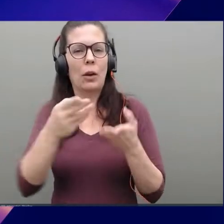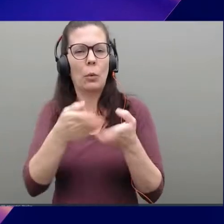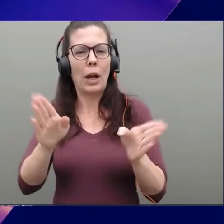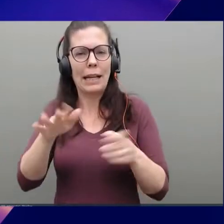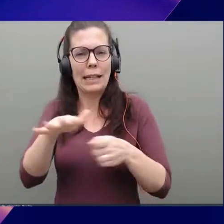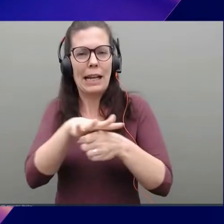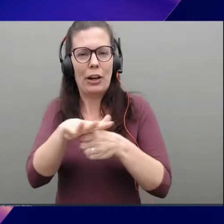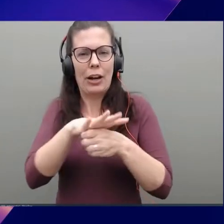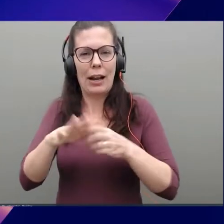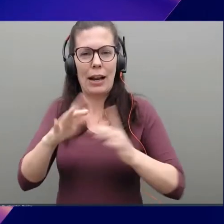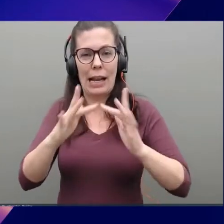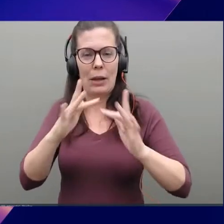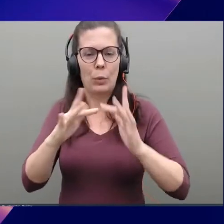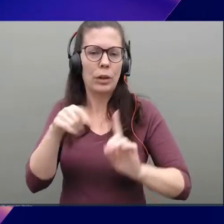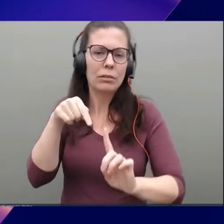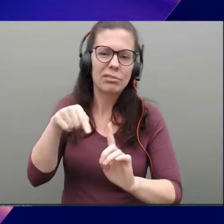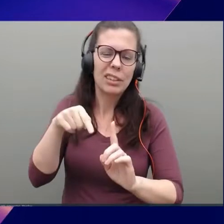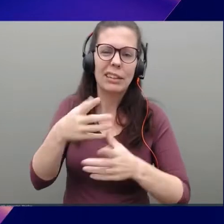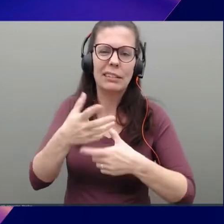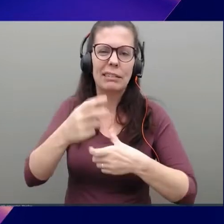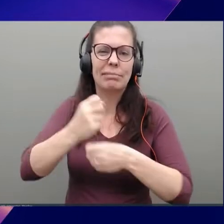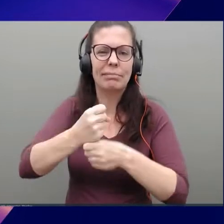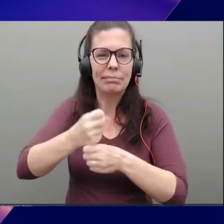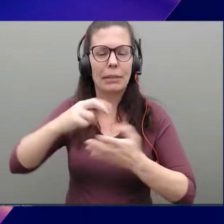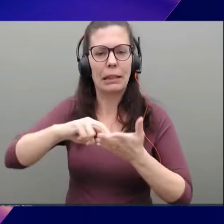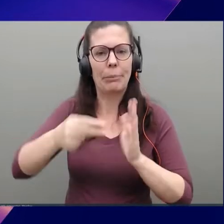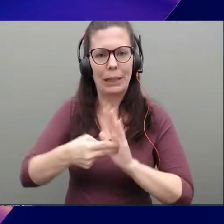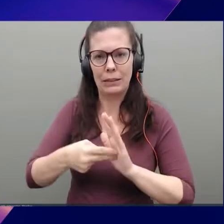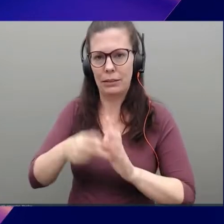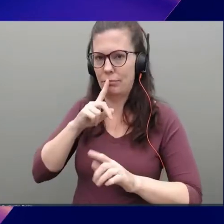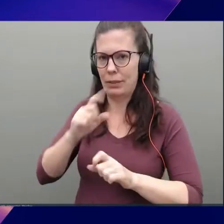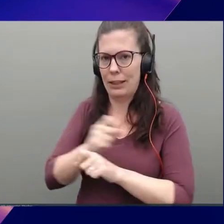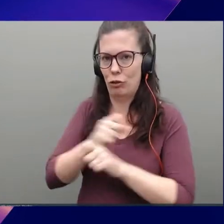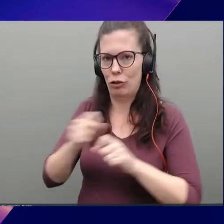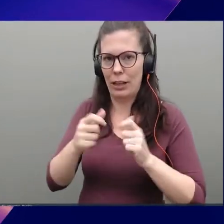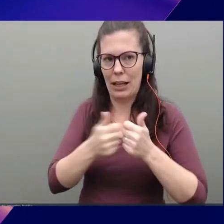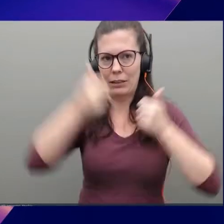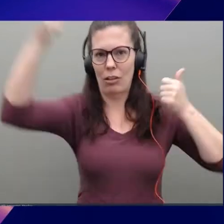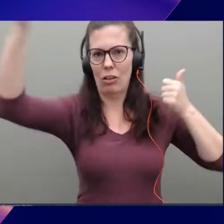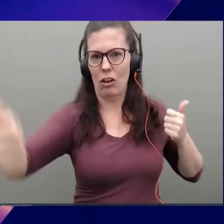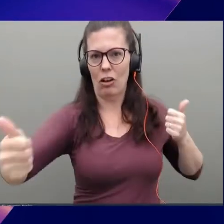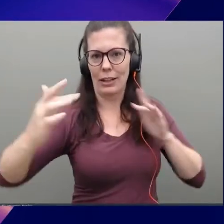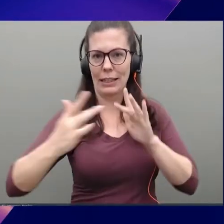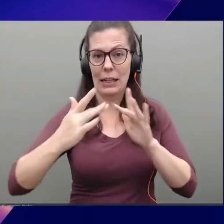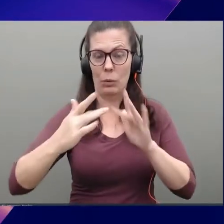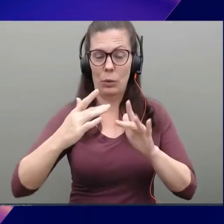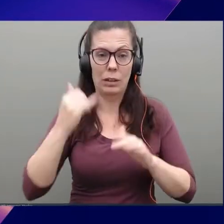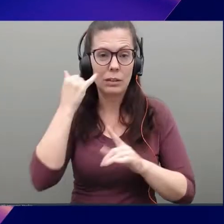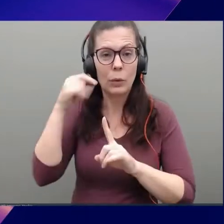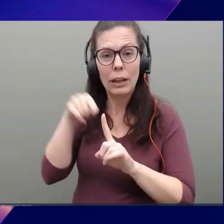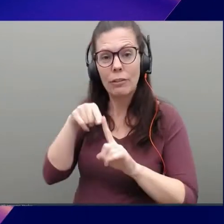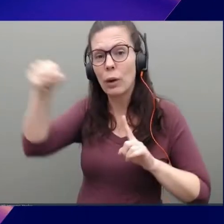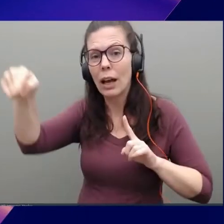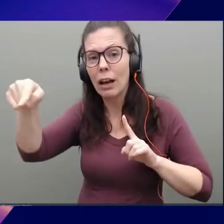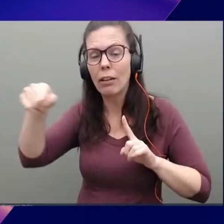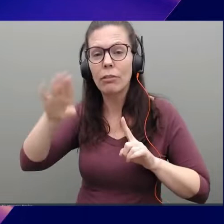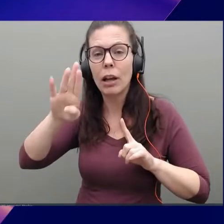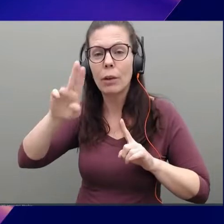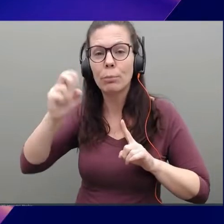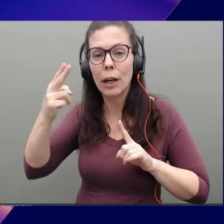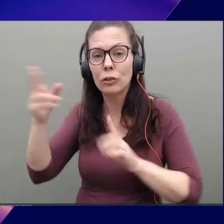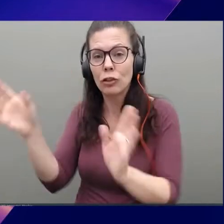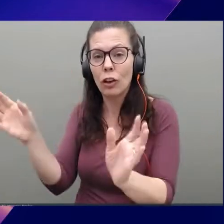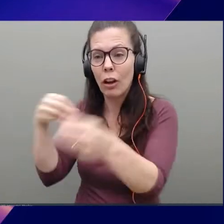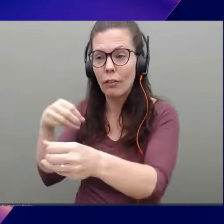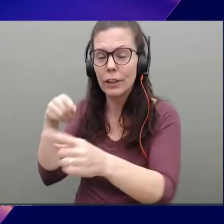just basically, it's kind of literal, like it's long networks. So if you have a branch office, or maybe if you're a